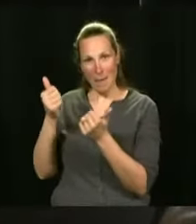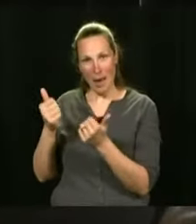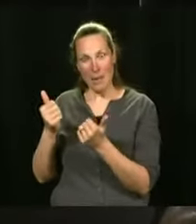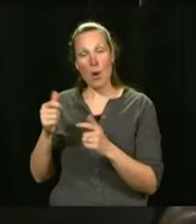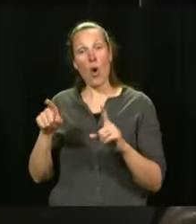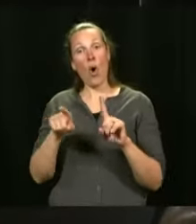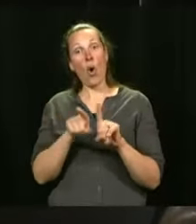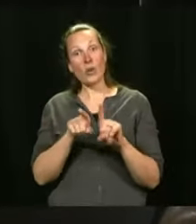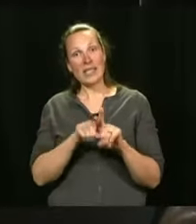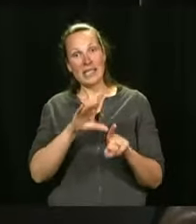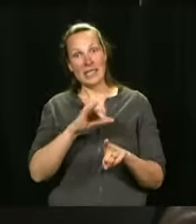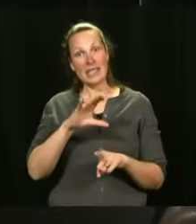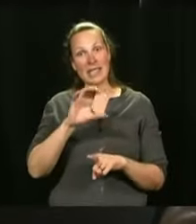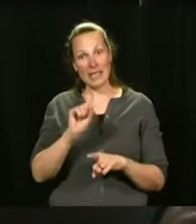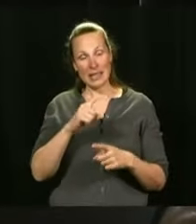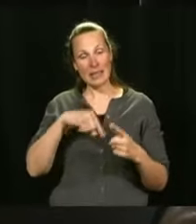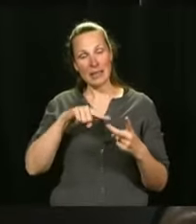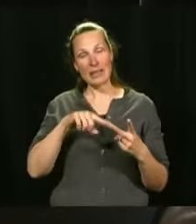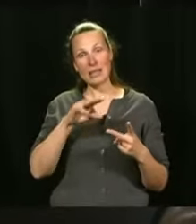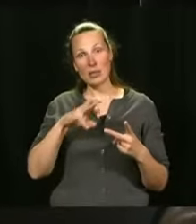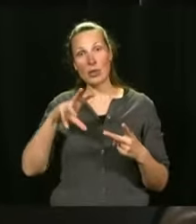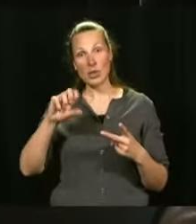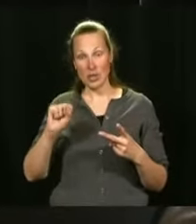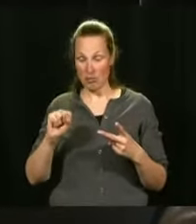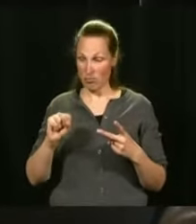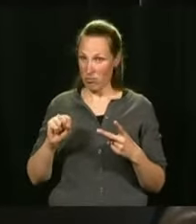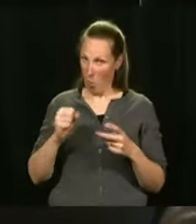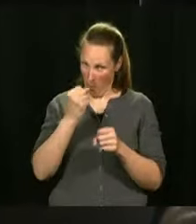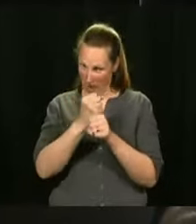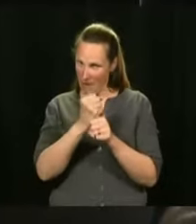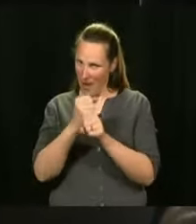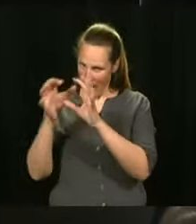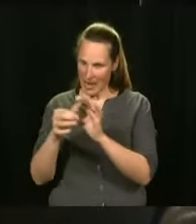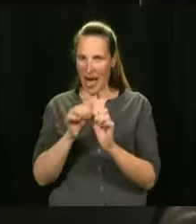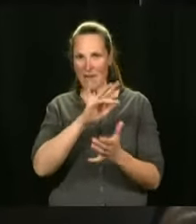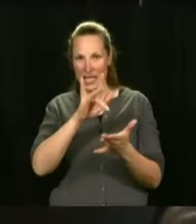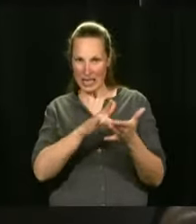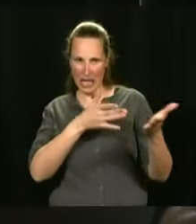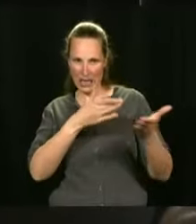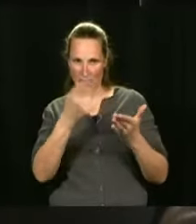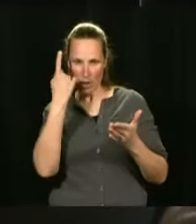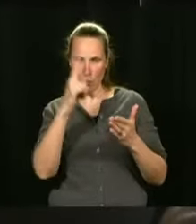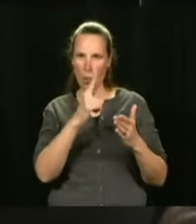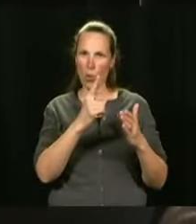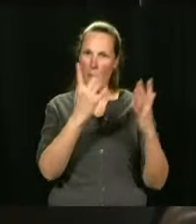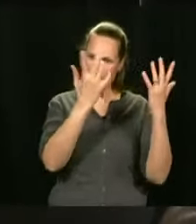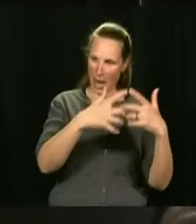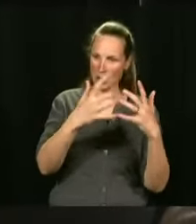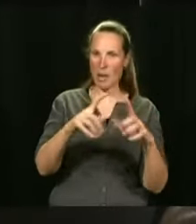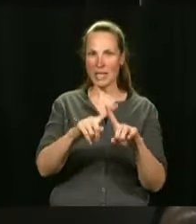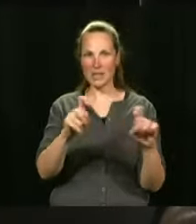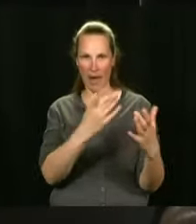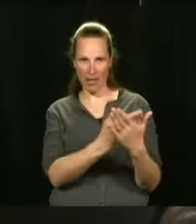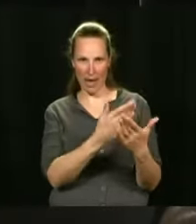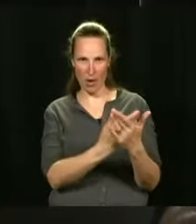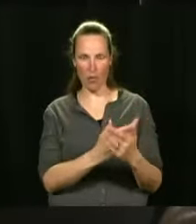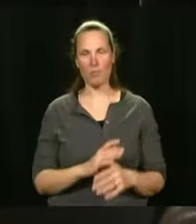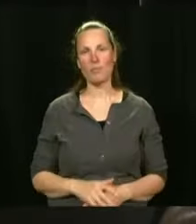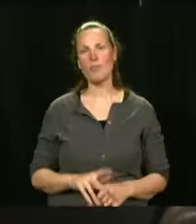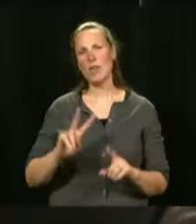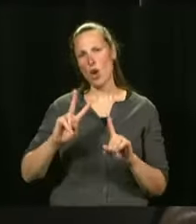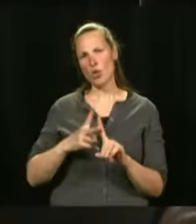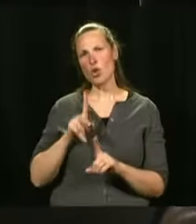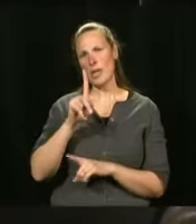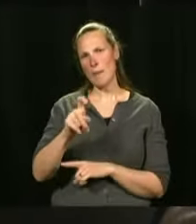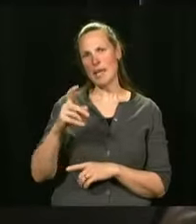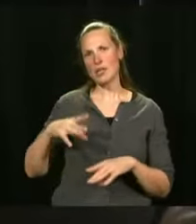CSIS will work as well with their service centres to adapt to each one of the specificities of the schools. My second question for Mr.